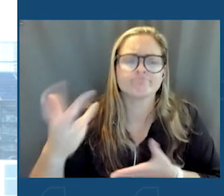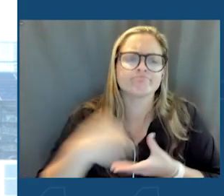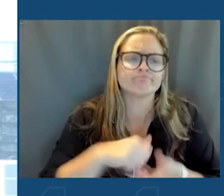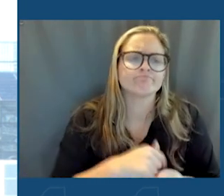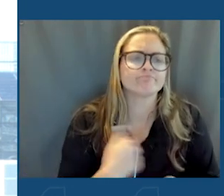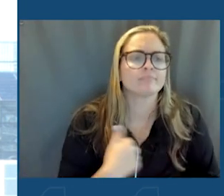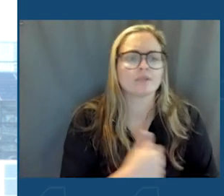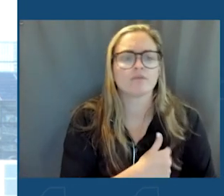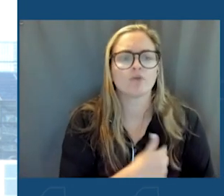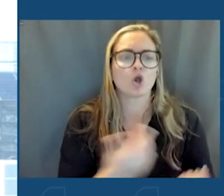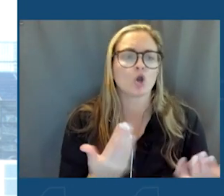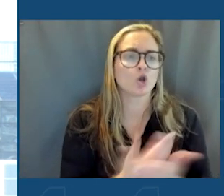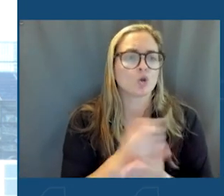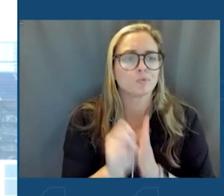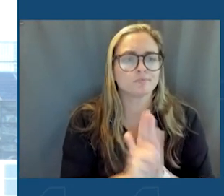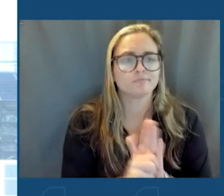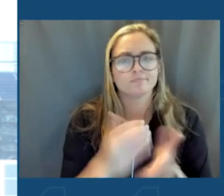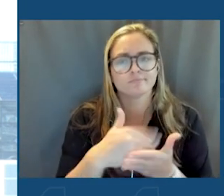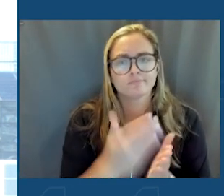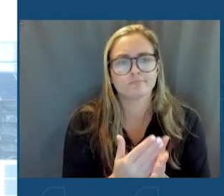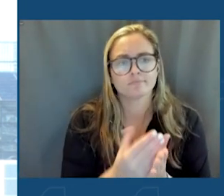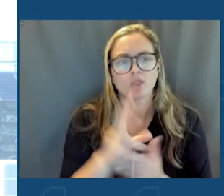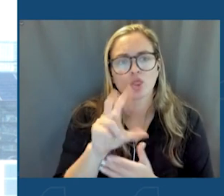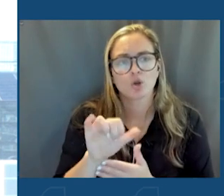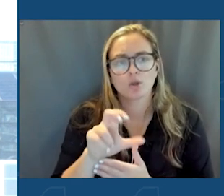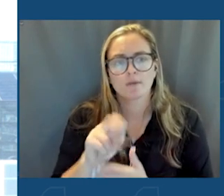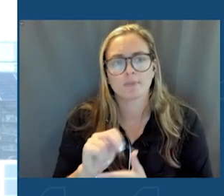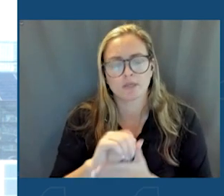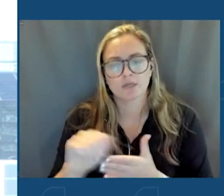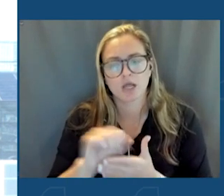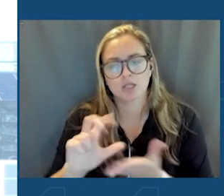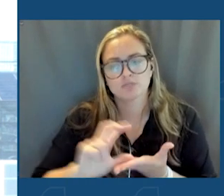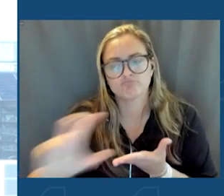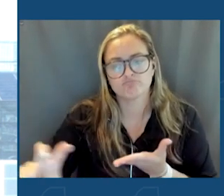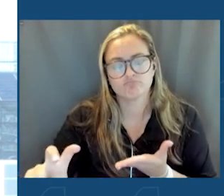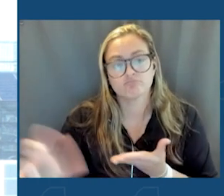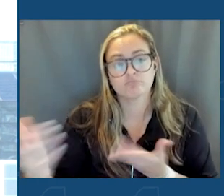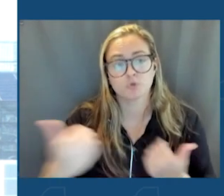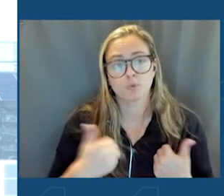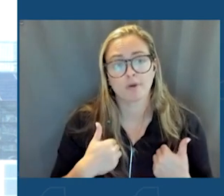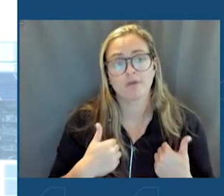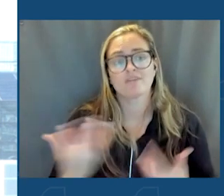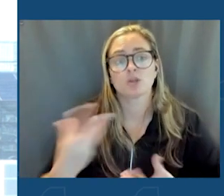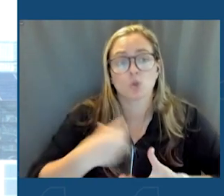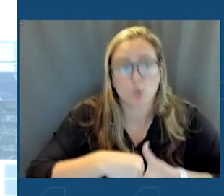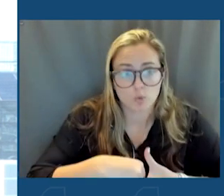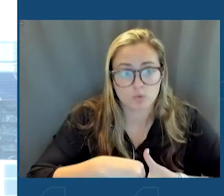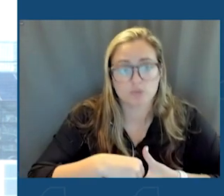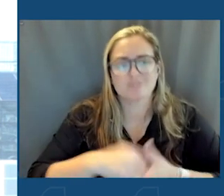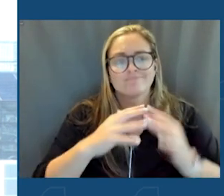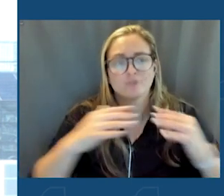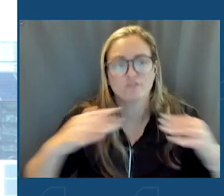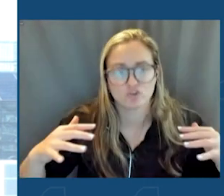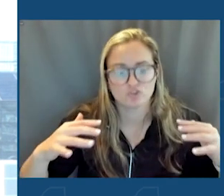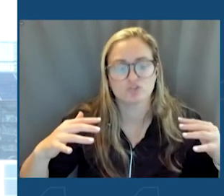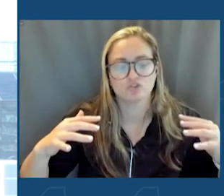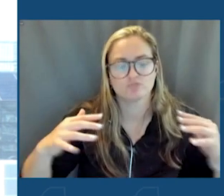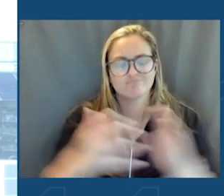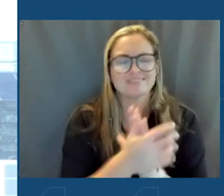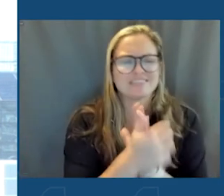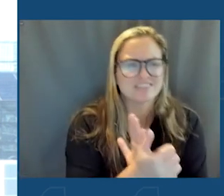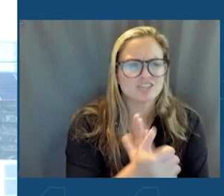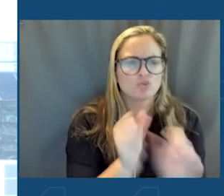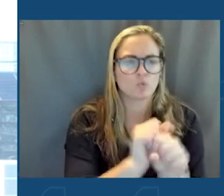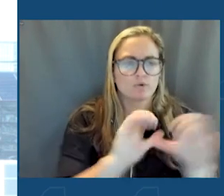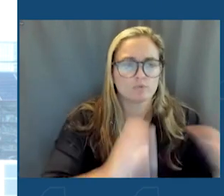new state budget's more than $30 million investment to deliver an inclusive, diverse, and skilled workforce.